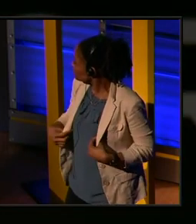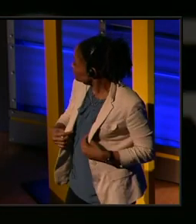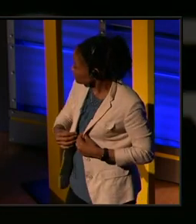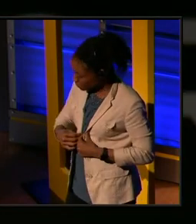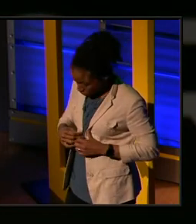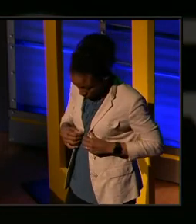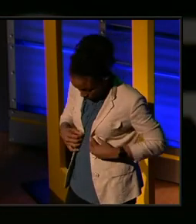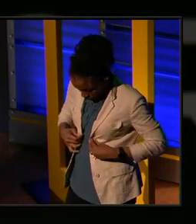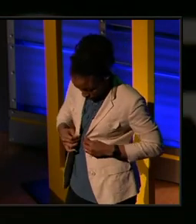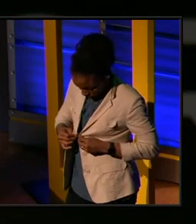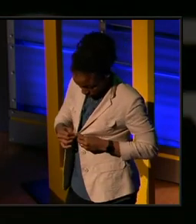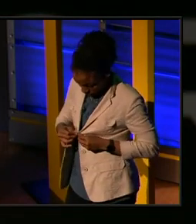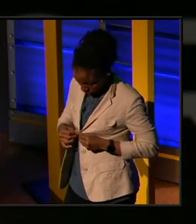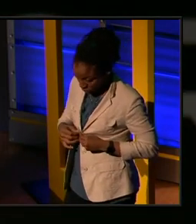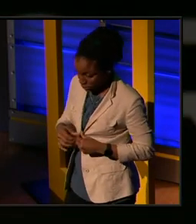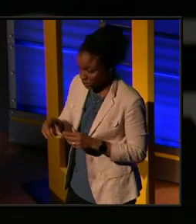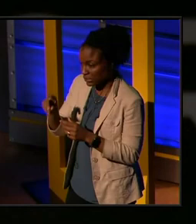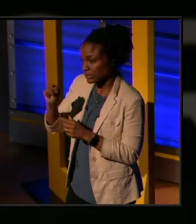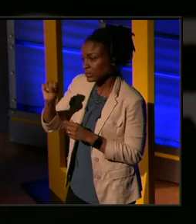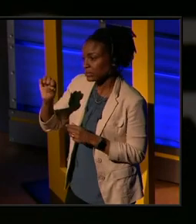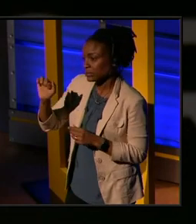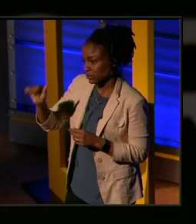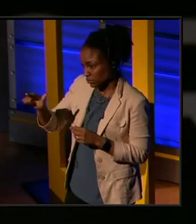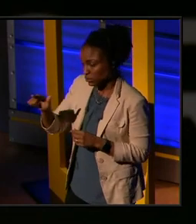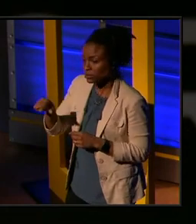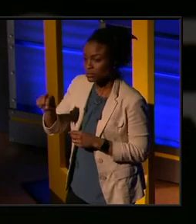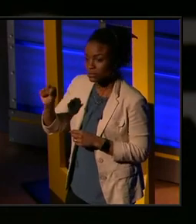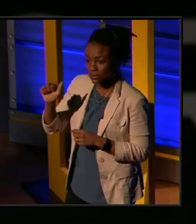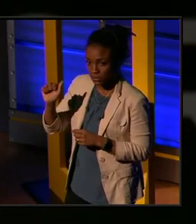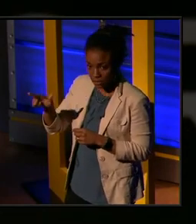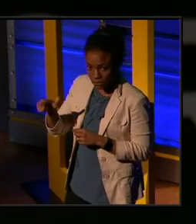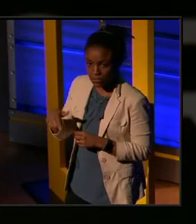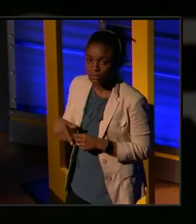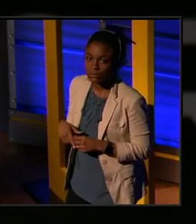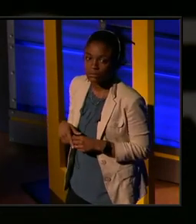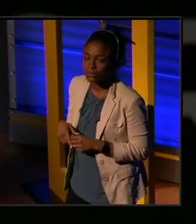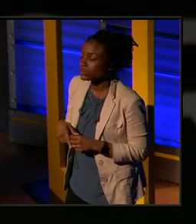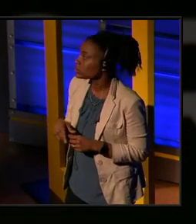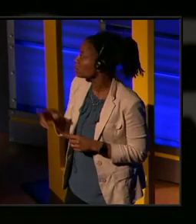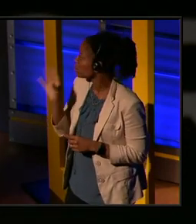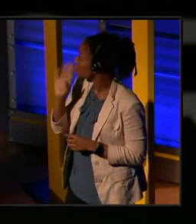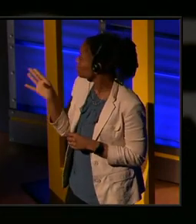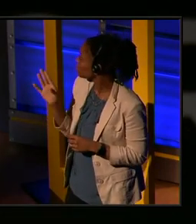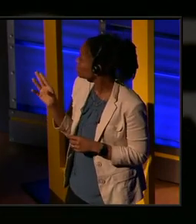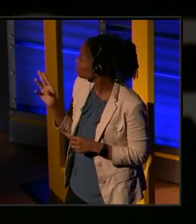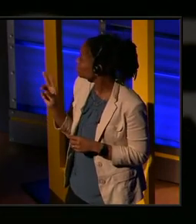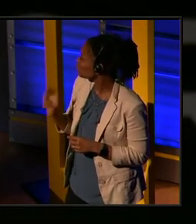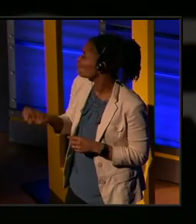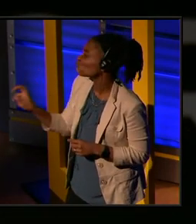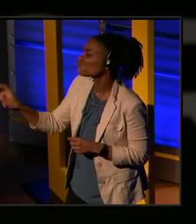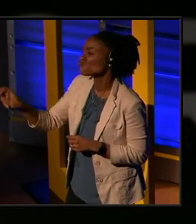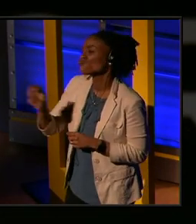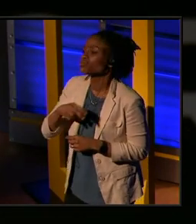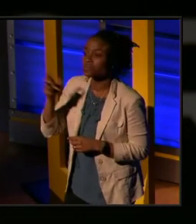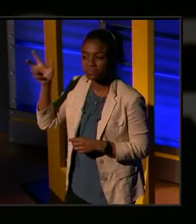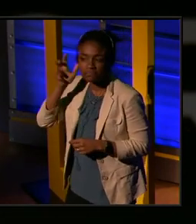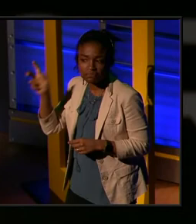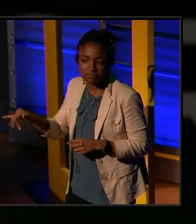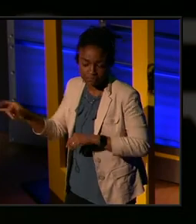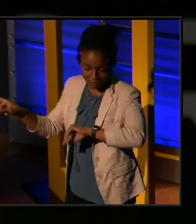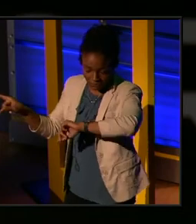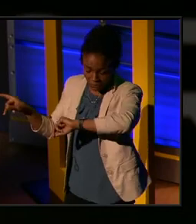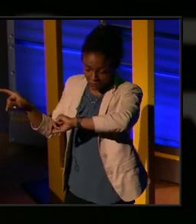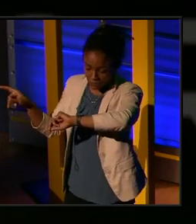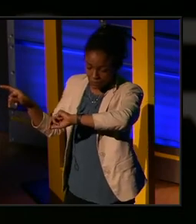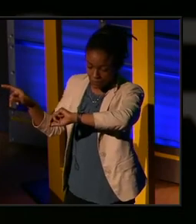This is a seal that she's getting. is seal. Yeah. I want to bounce. Well, let's listen to this. Okay.